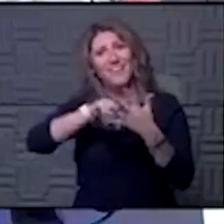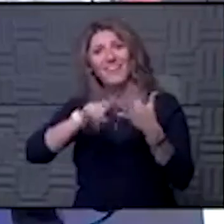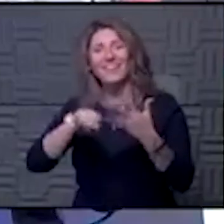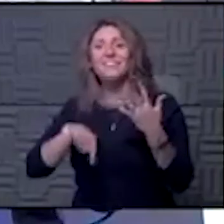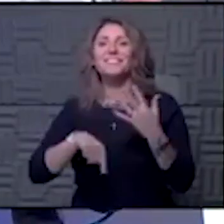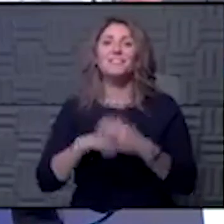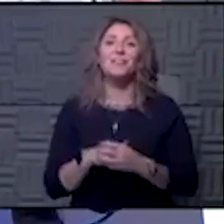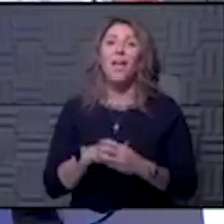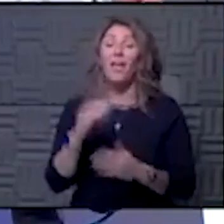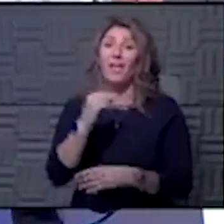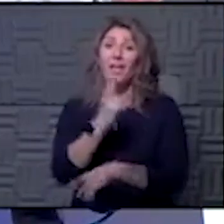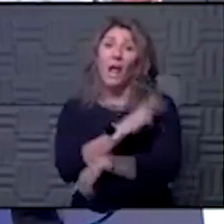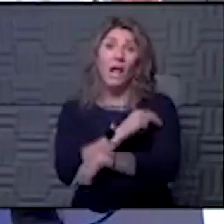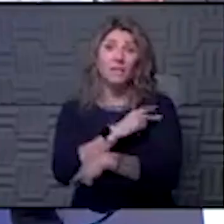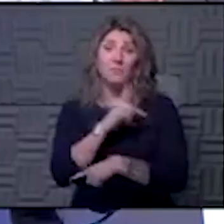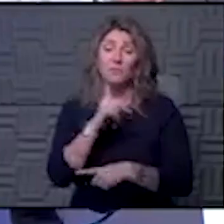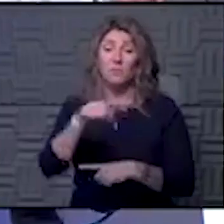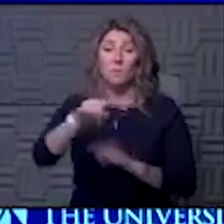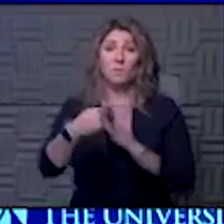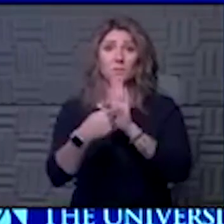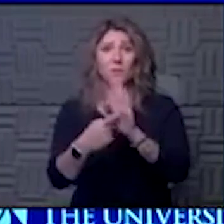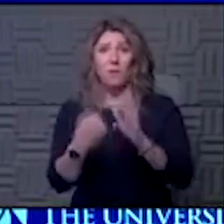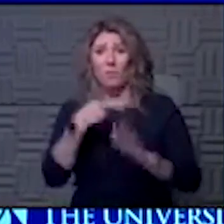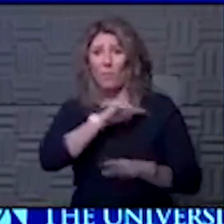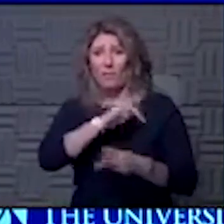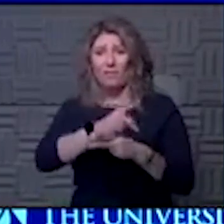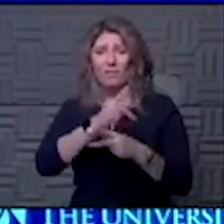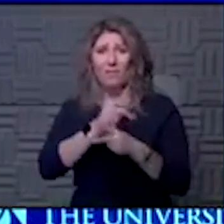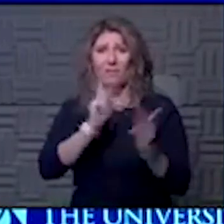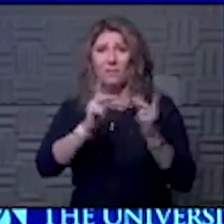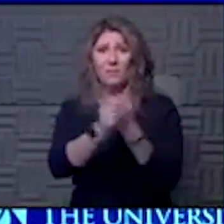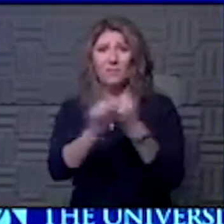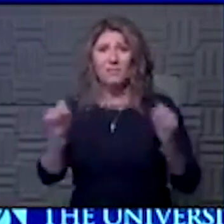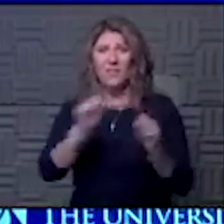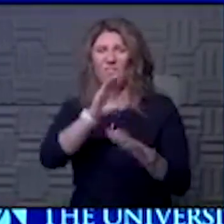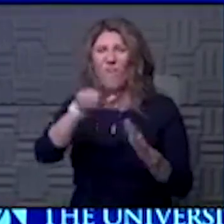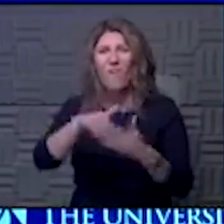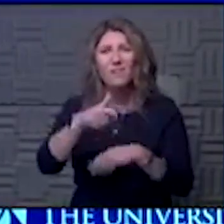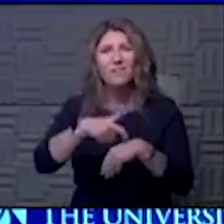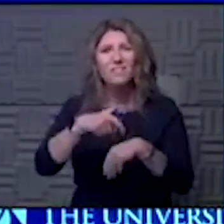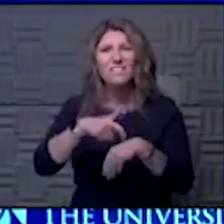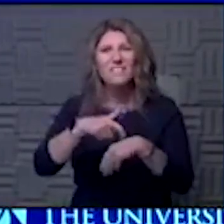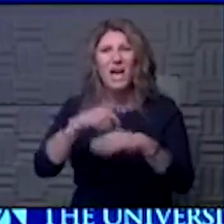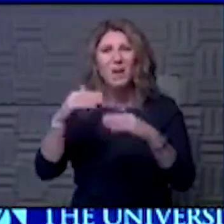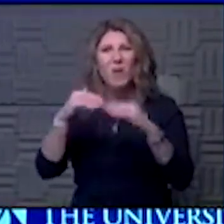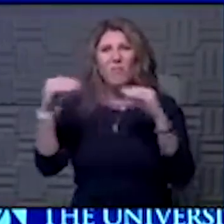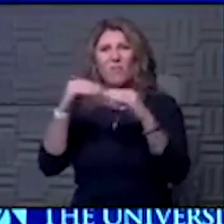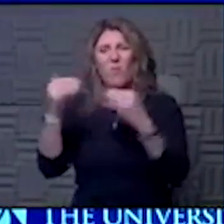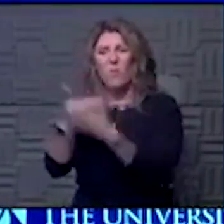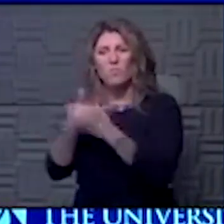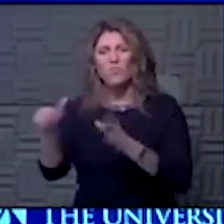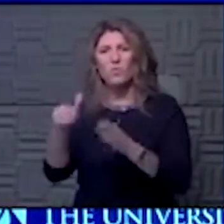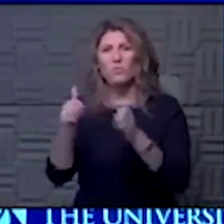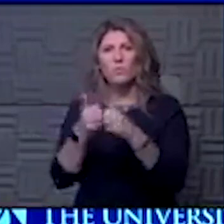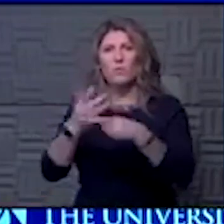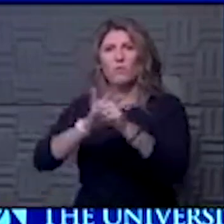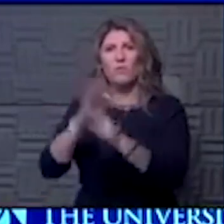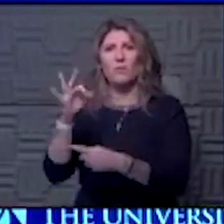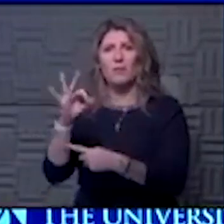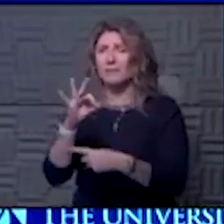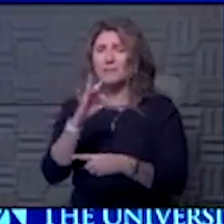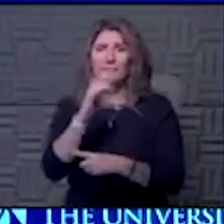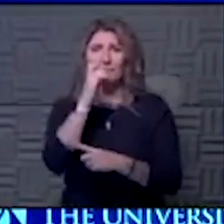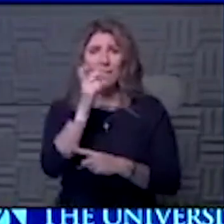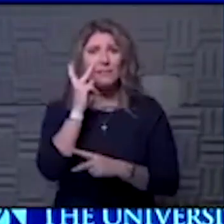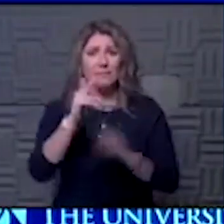I think again, hospitals are the example. We keep people safe all the time on our COVID wards. We're not seeing huge outbreaks from people who have to work on a